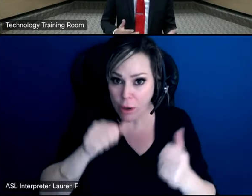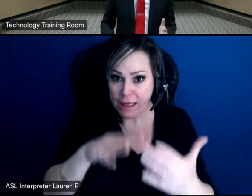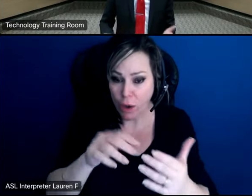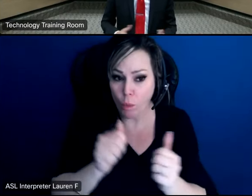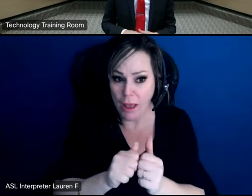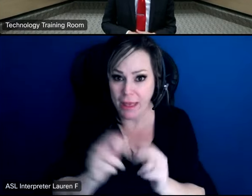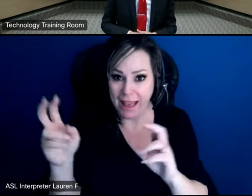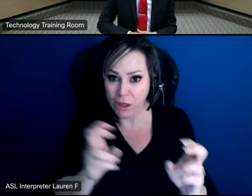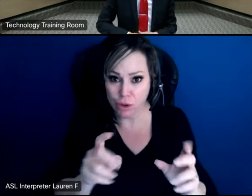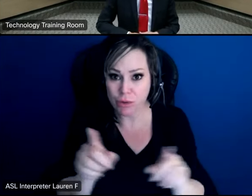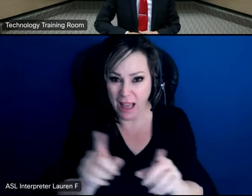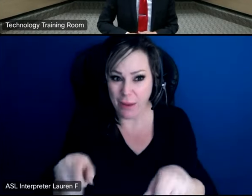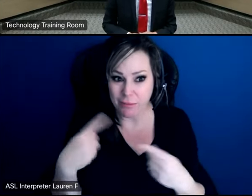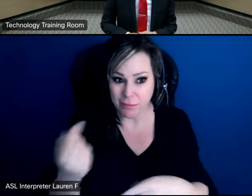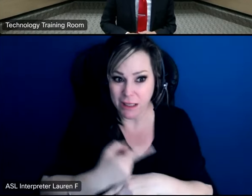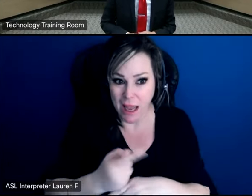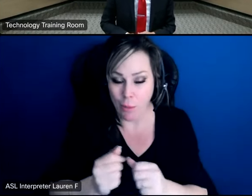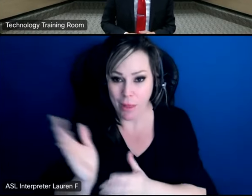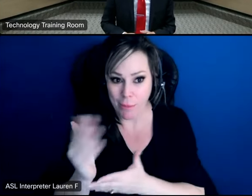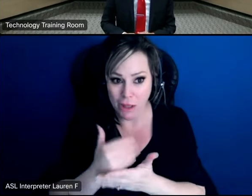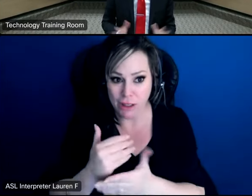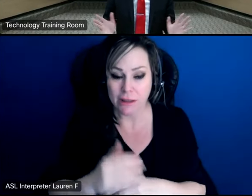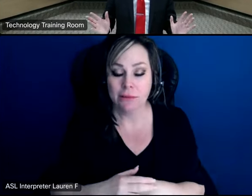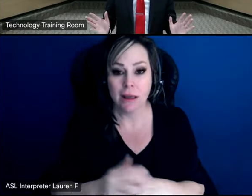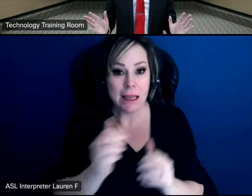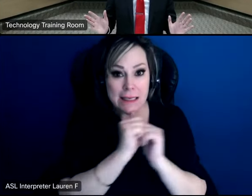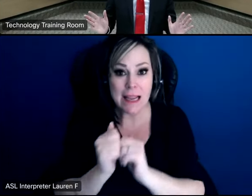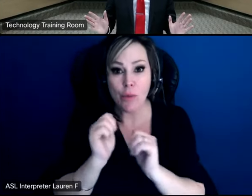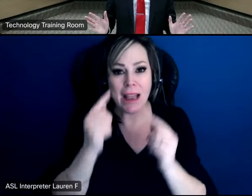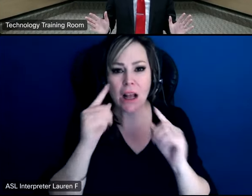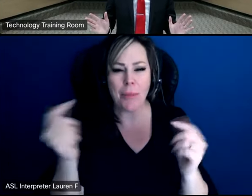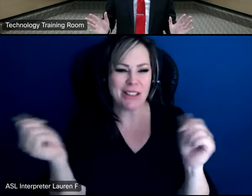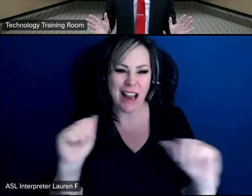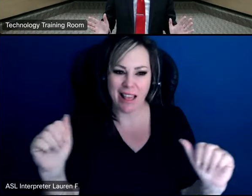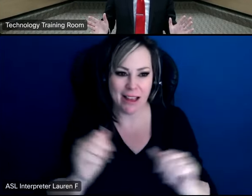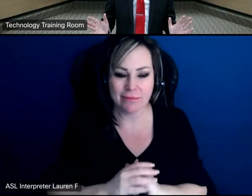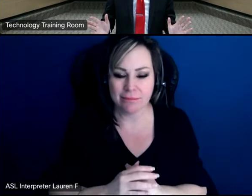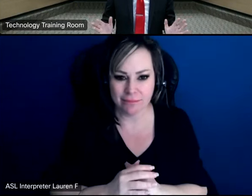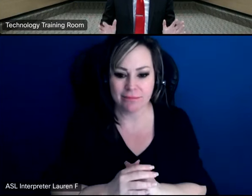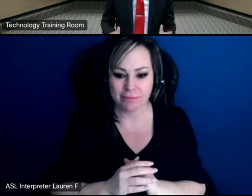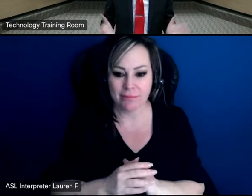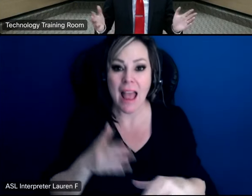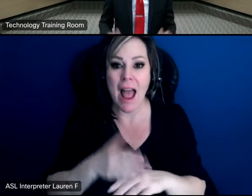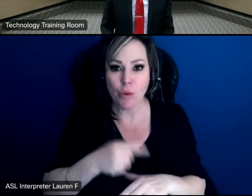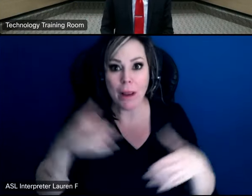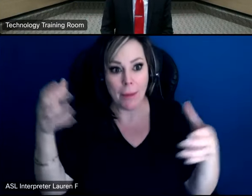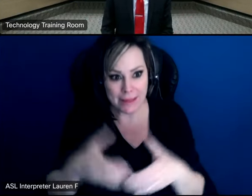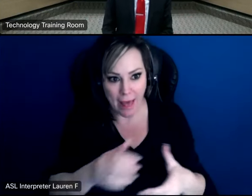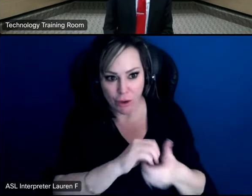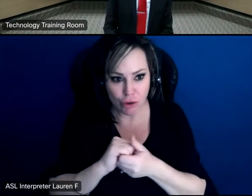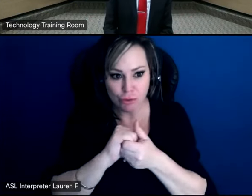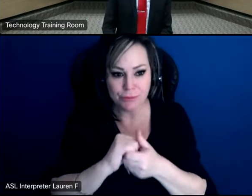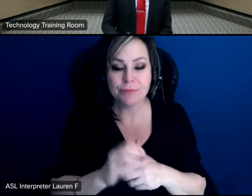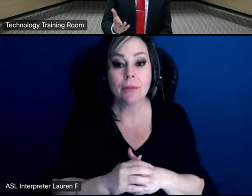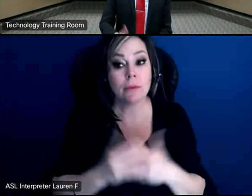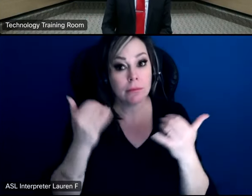issues like we have today with our budget and together we can accomplish anything um once we come together so um with